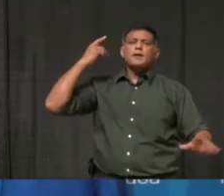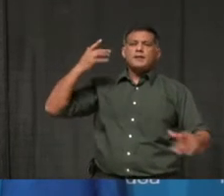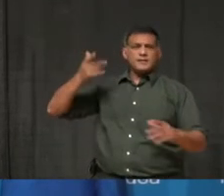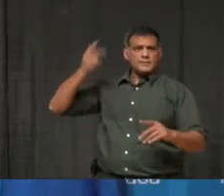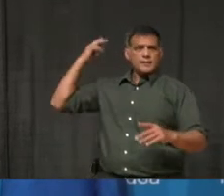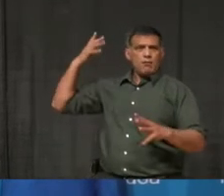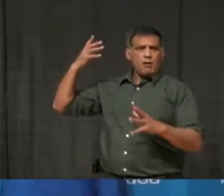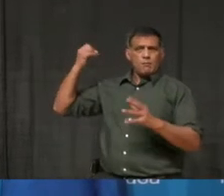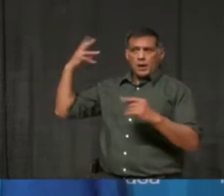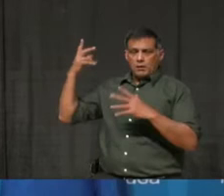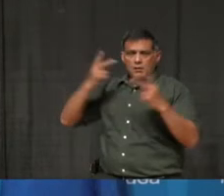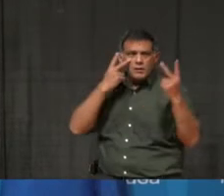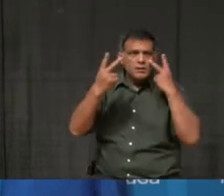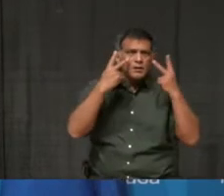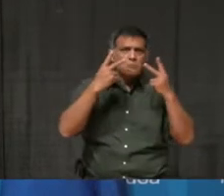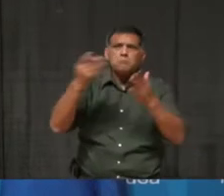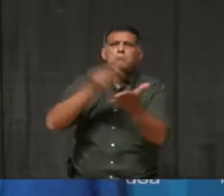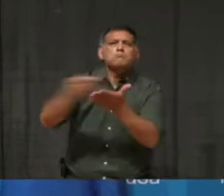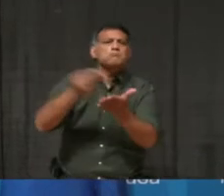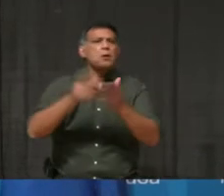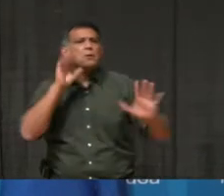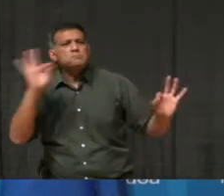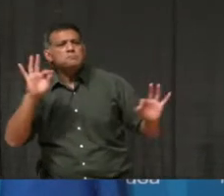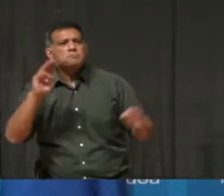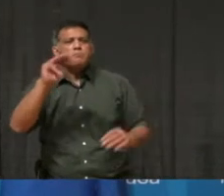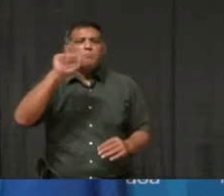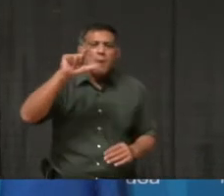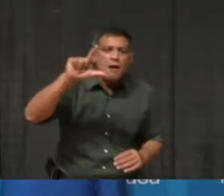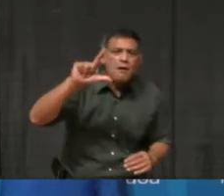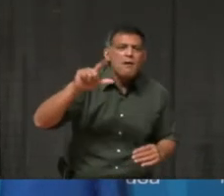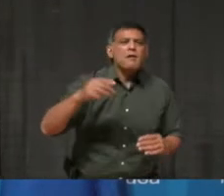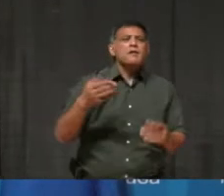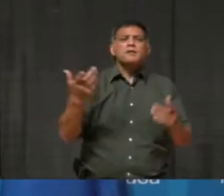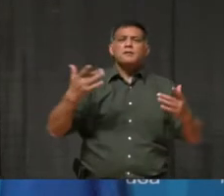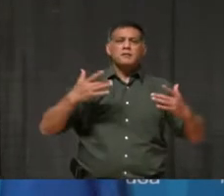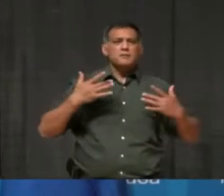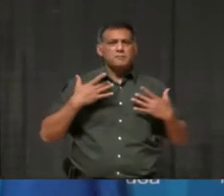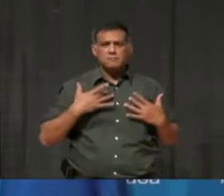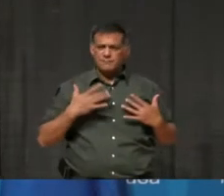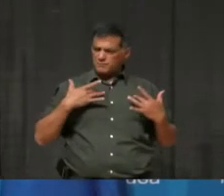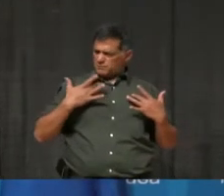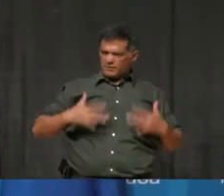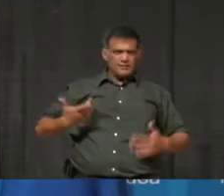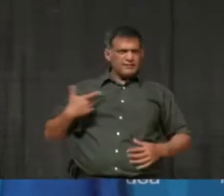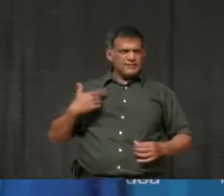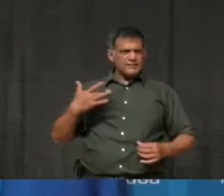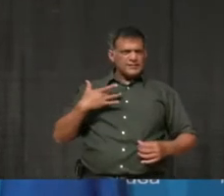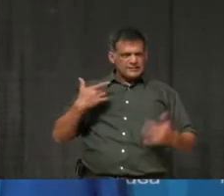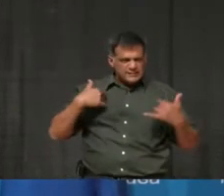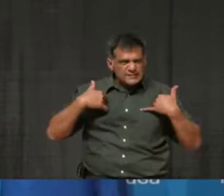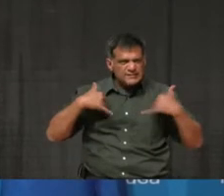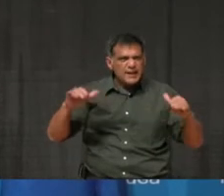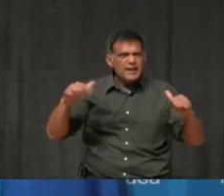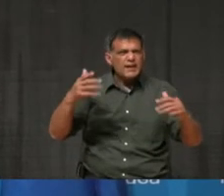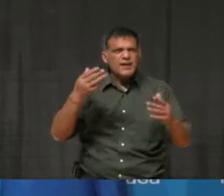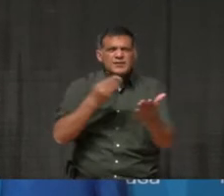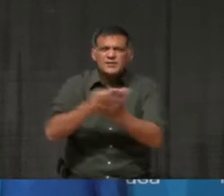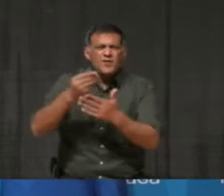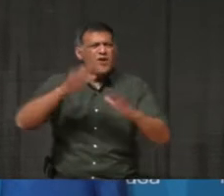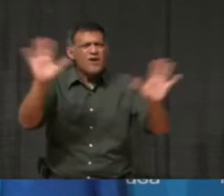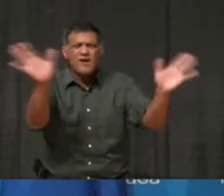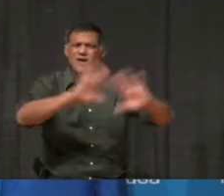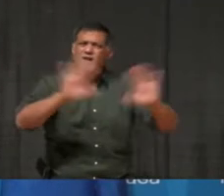going out to shop at the malls. This is not the time to shop, folks. It's the time to stay home and go out for only the essentials.